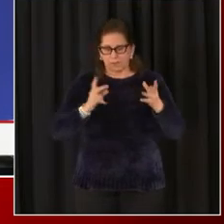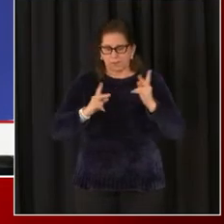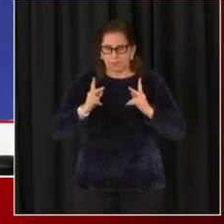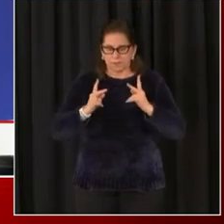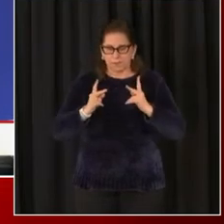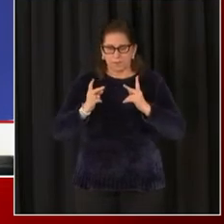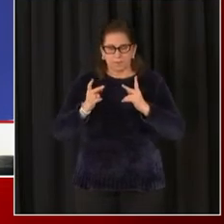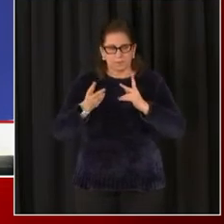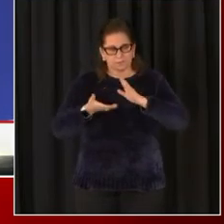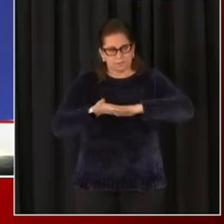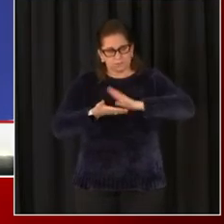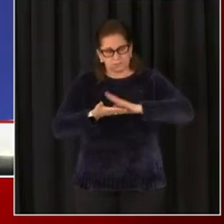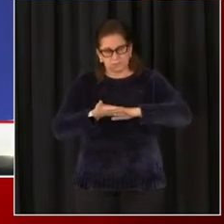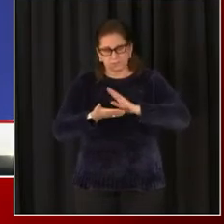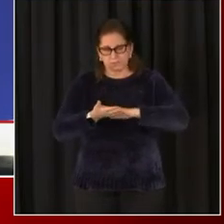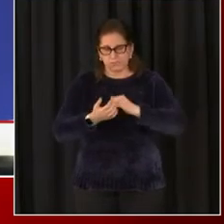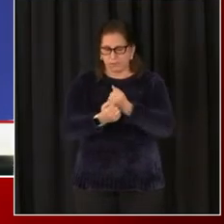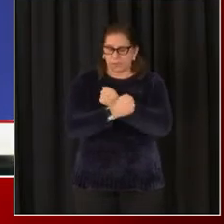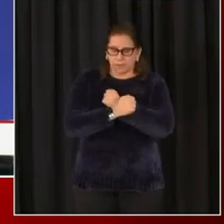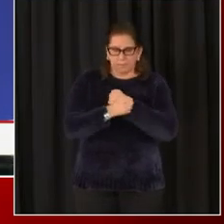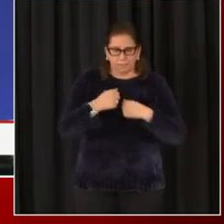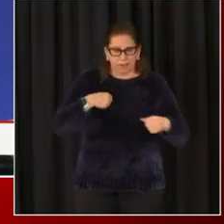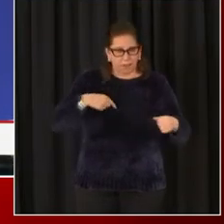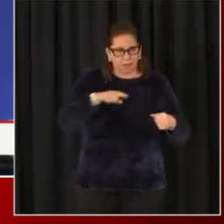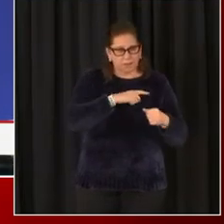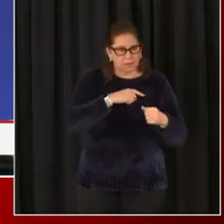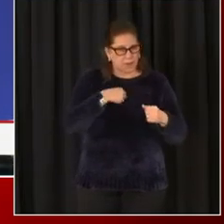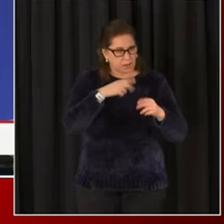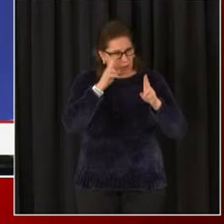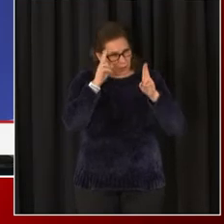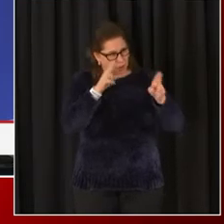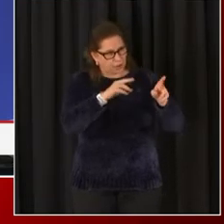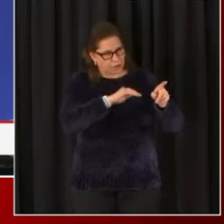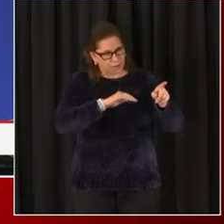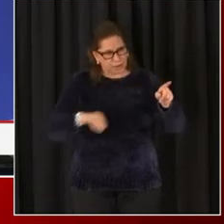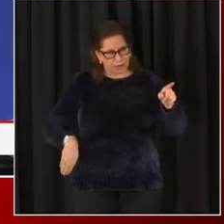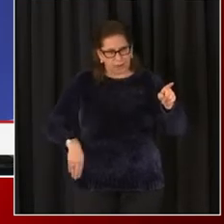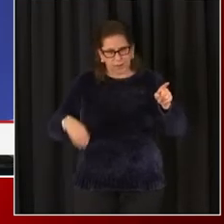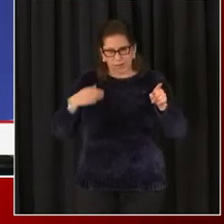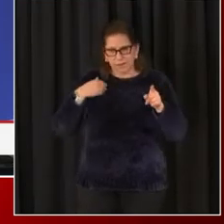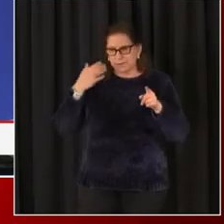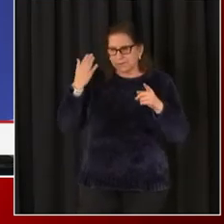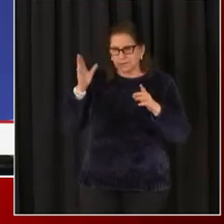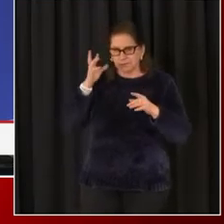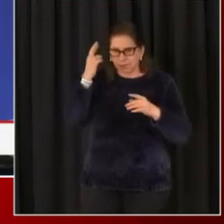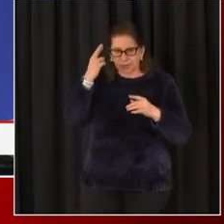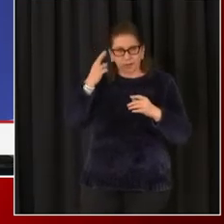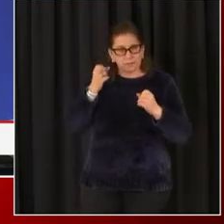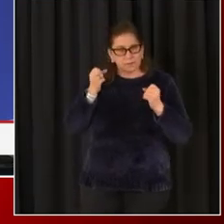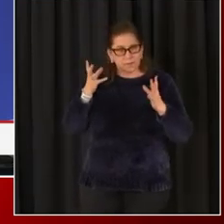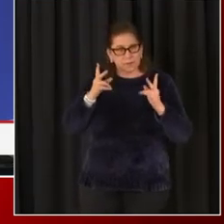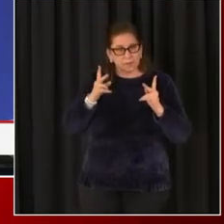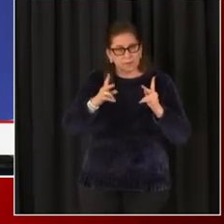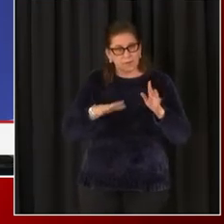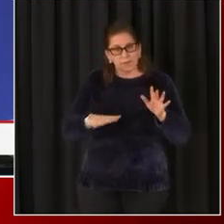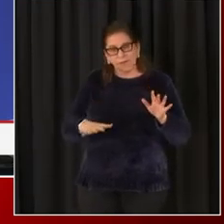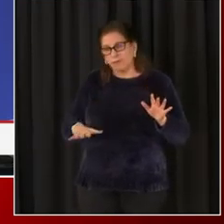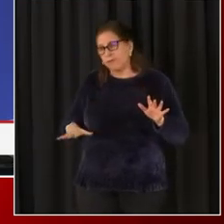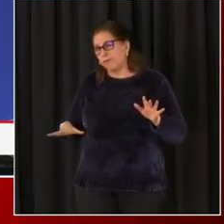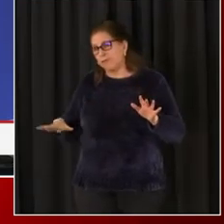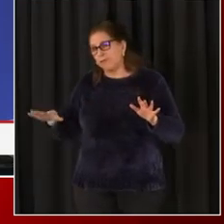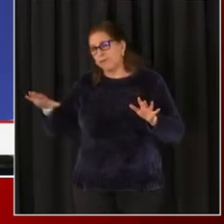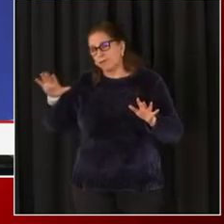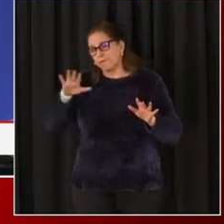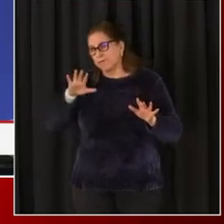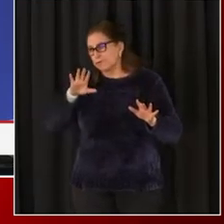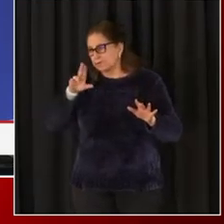and to know that the admiration we have for her is at our, as our mayor is admiration that other people have for her. Uh, so